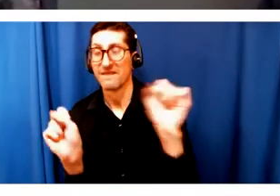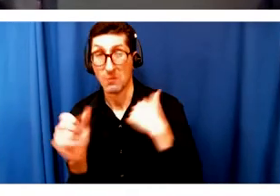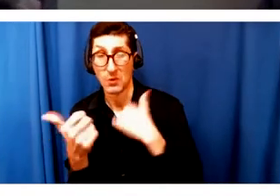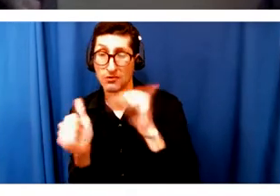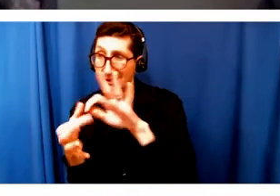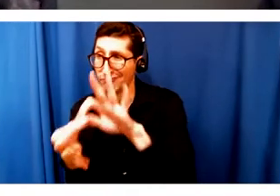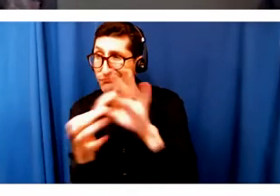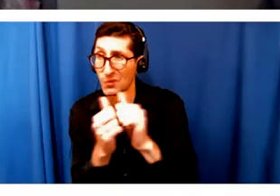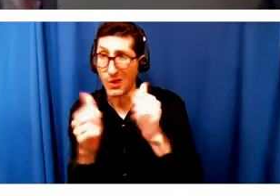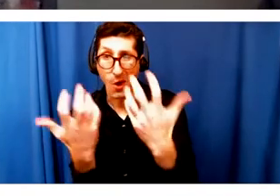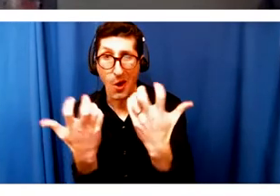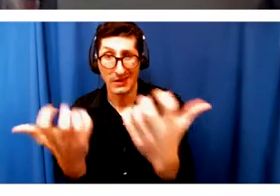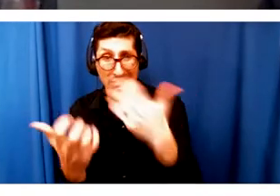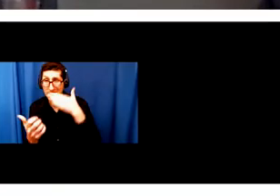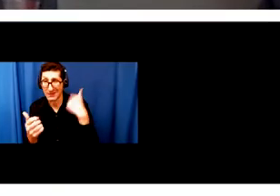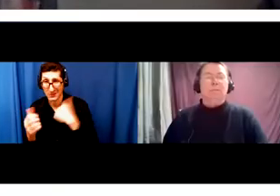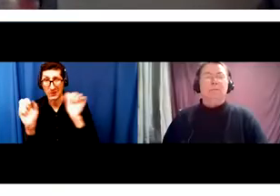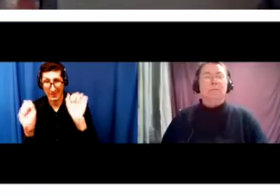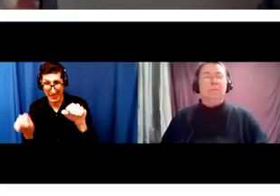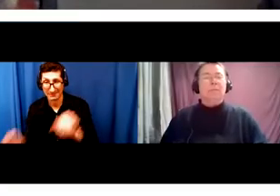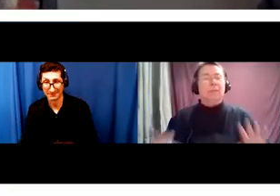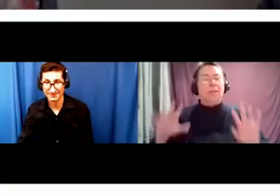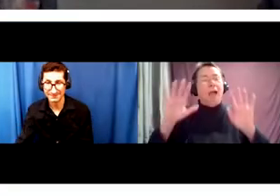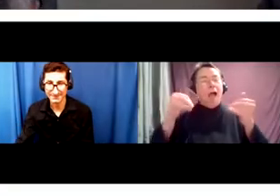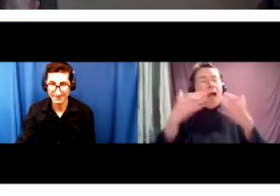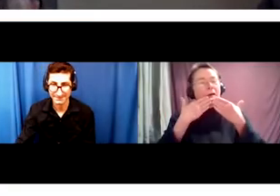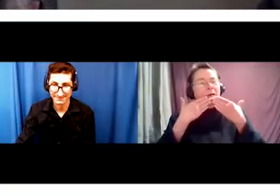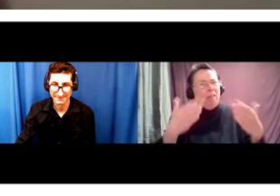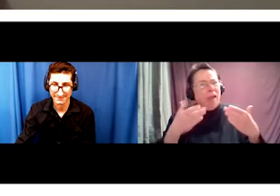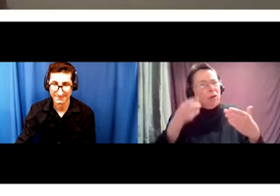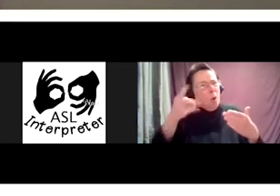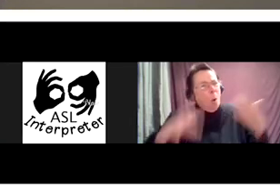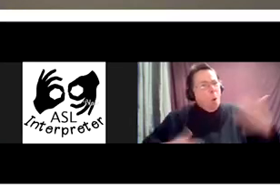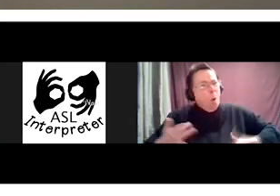Thank you for that very thorough overview. What an exciting fall you all are having.